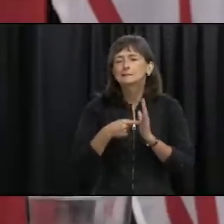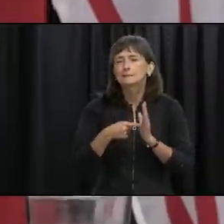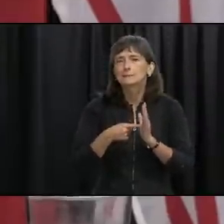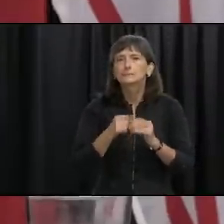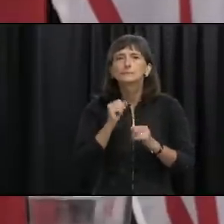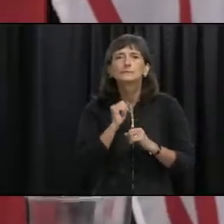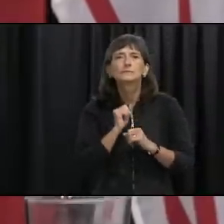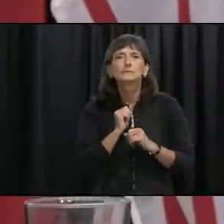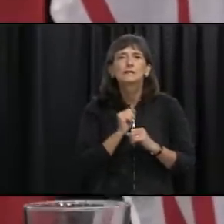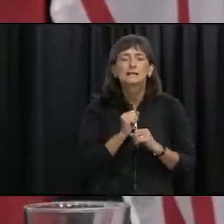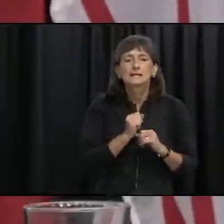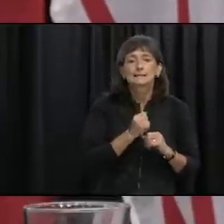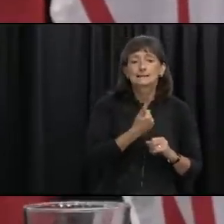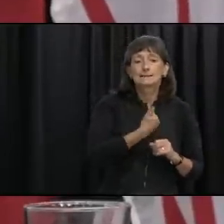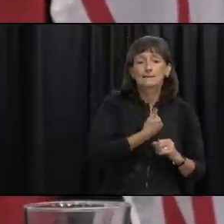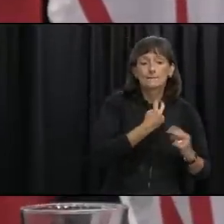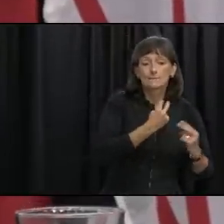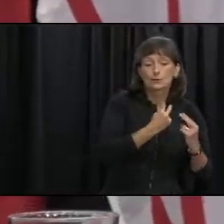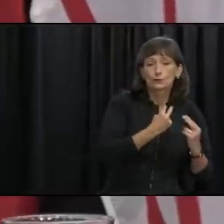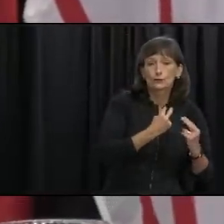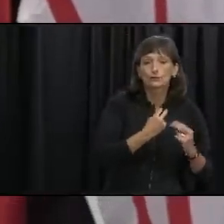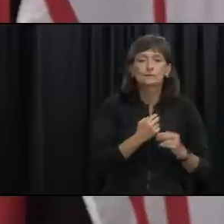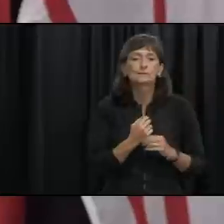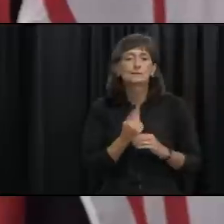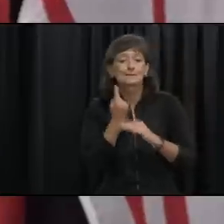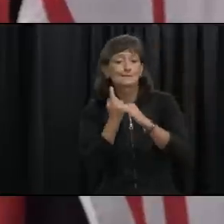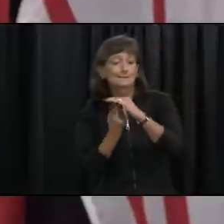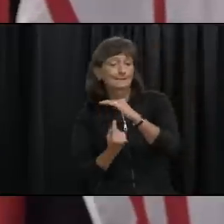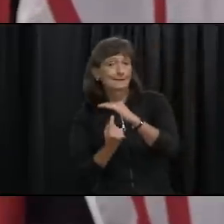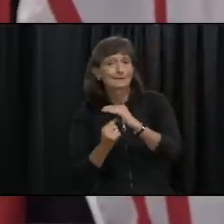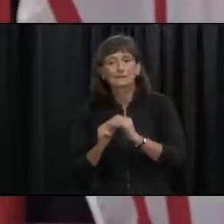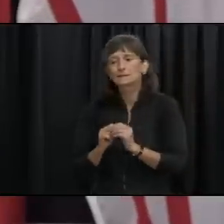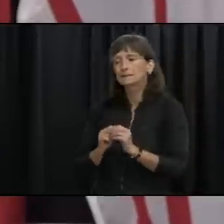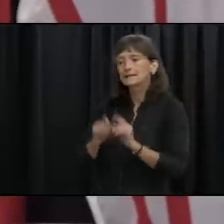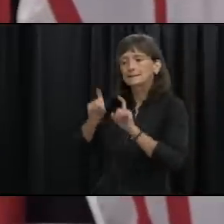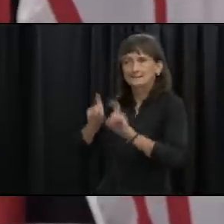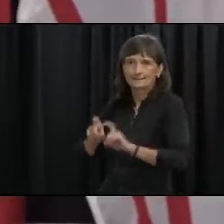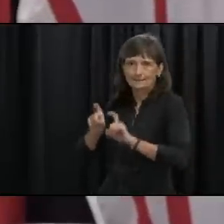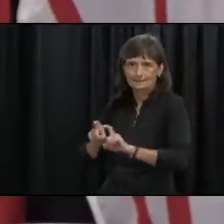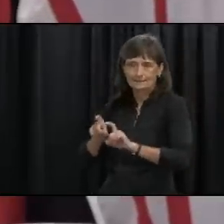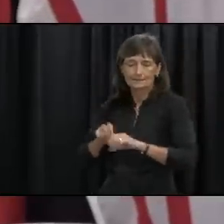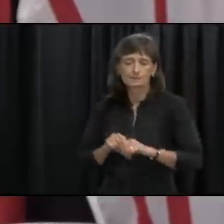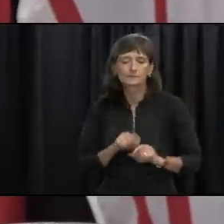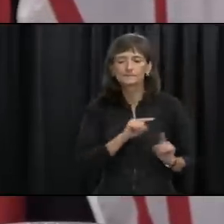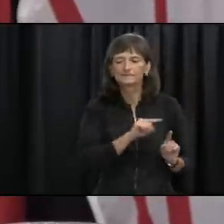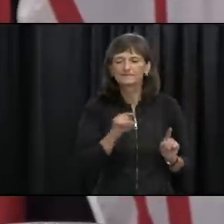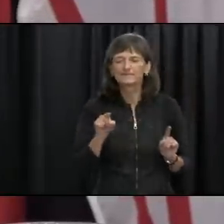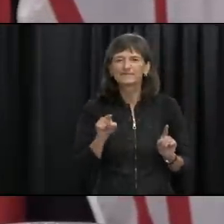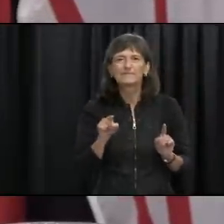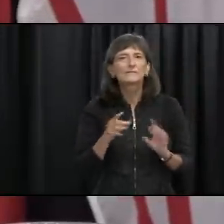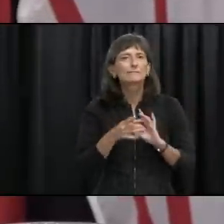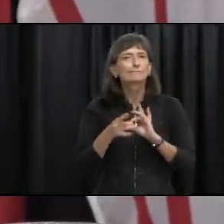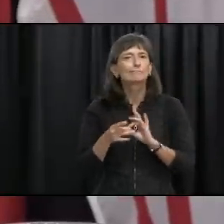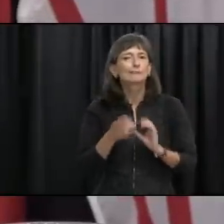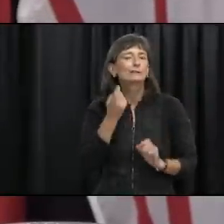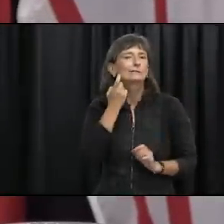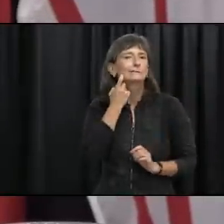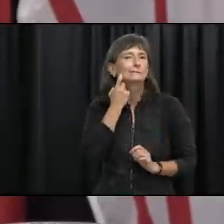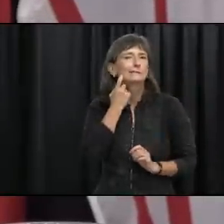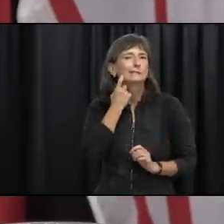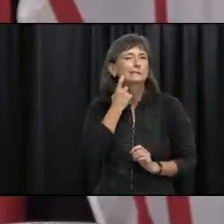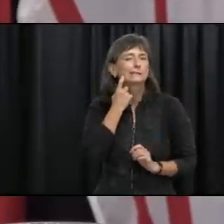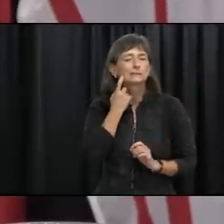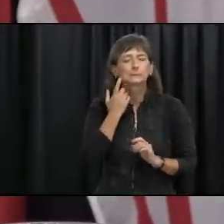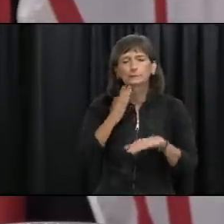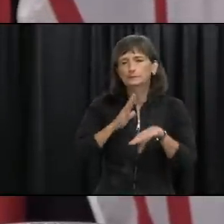-monitoring, self-isolation and testing, particularly in reference to the latest media